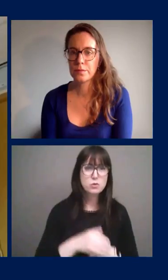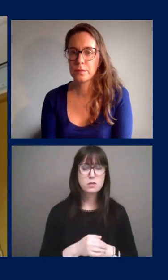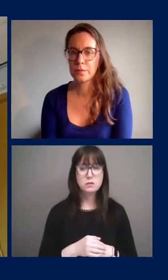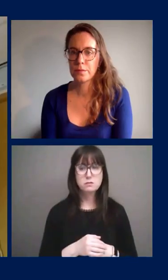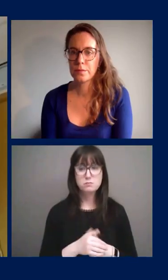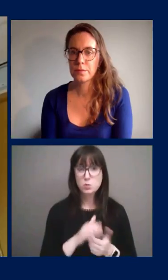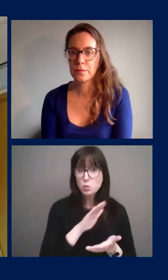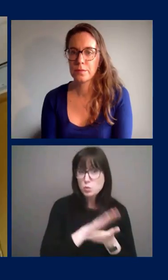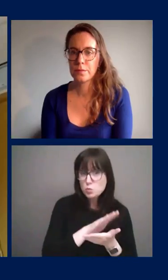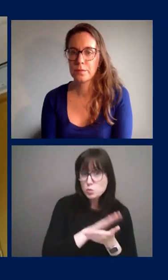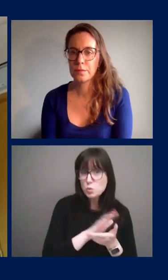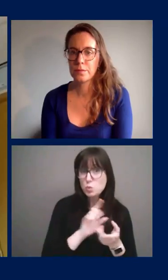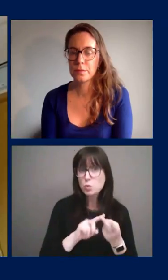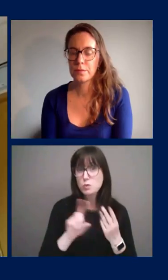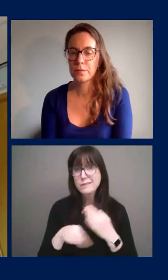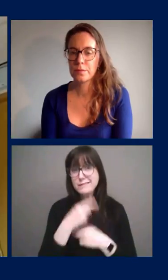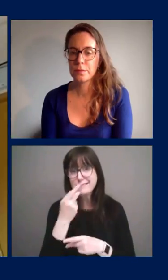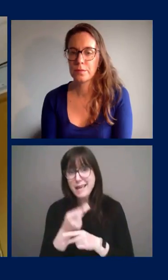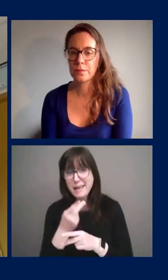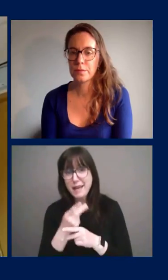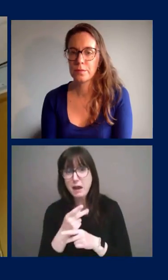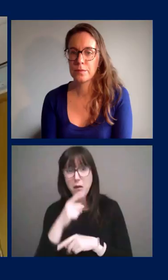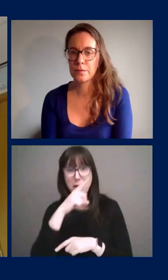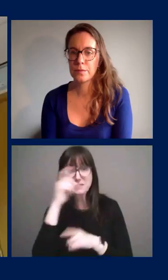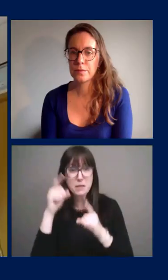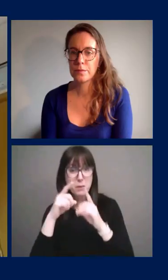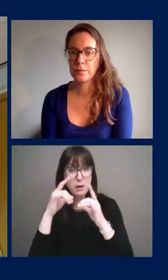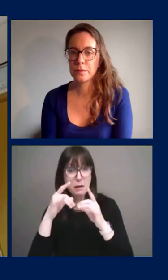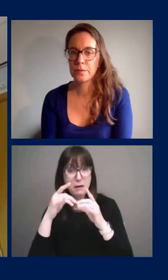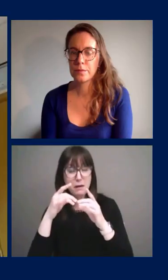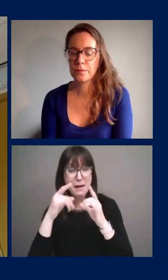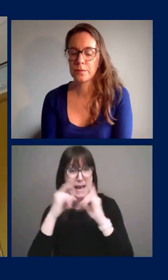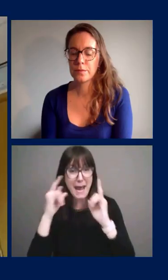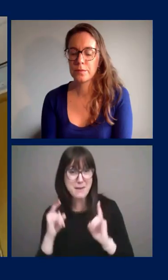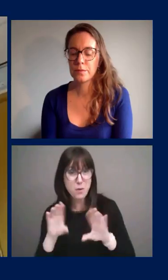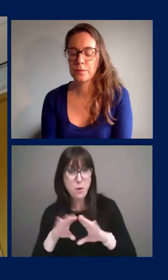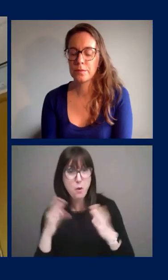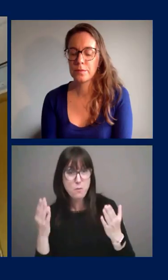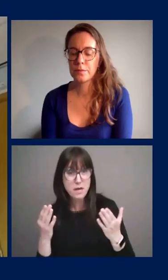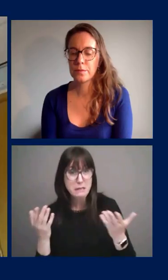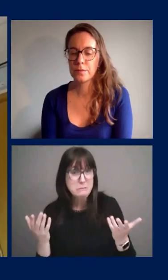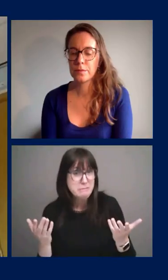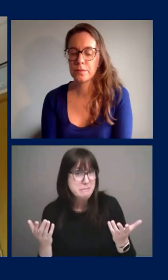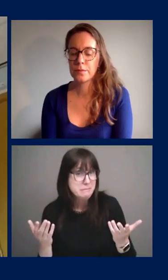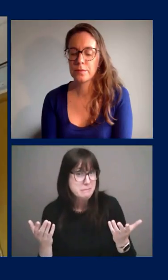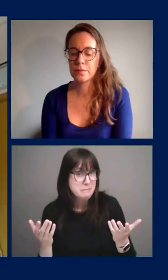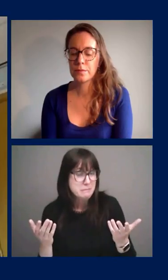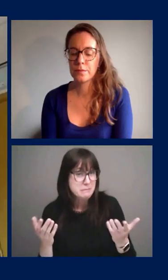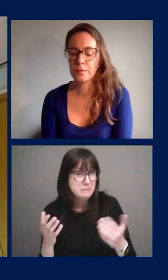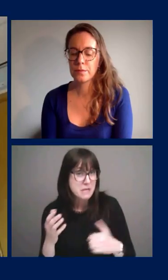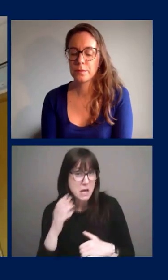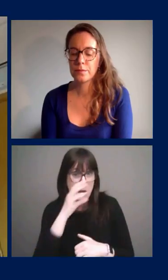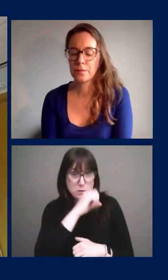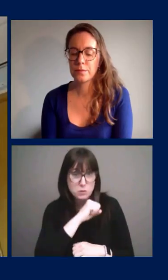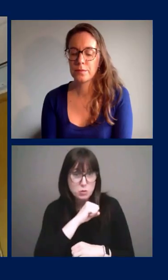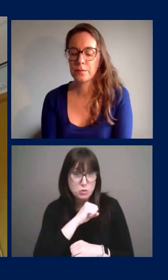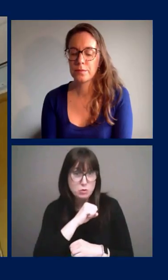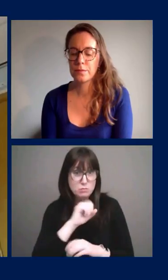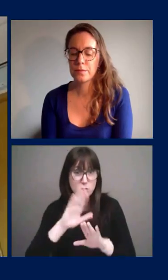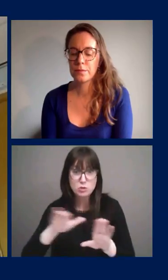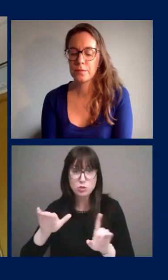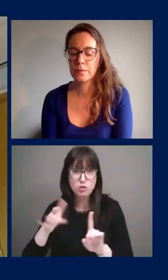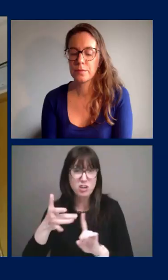or daycares or camps are going to be open we won't assume that the infection spares children we'll